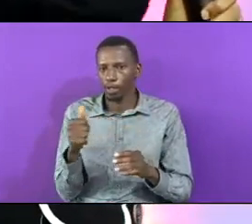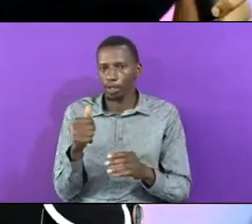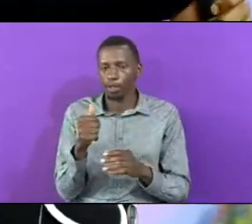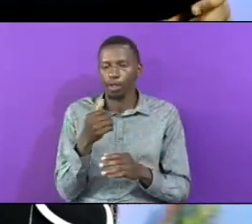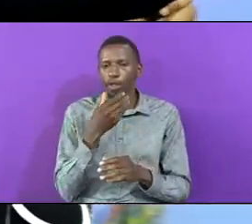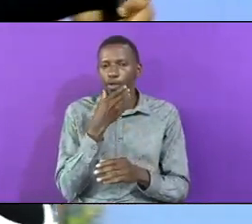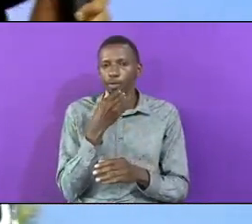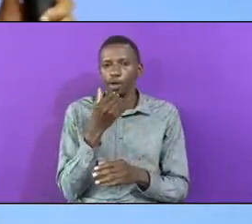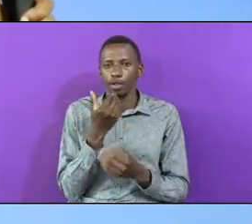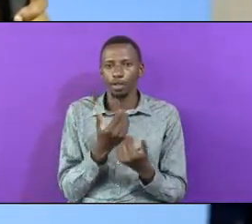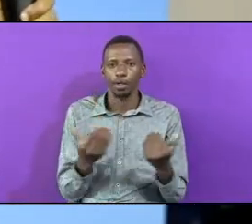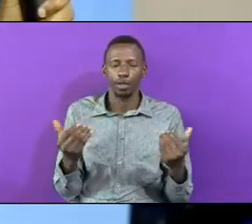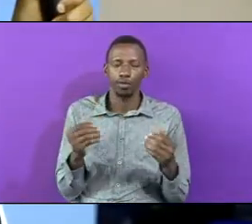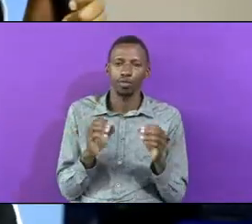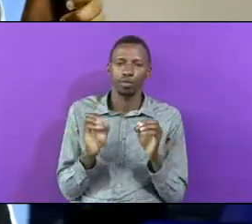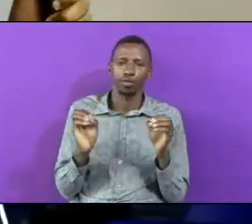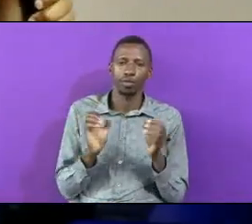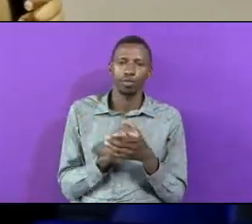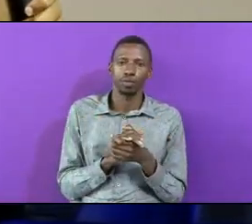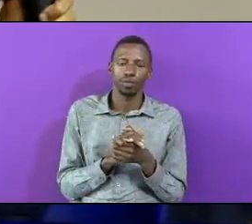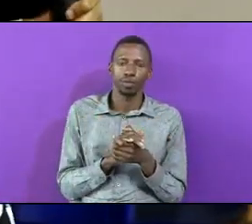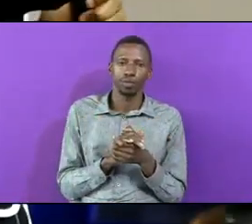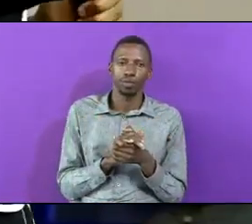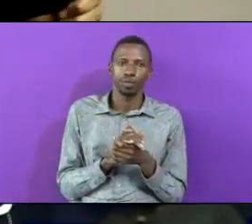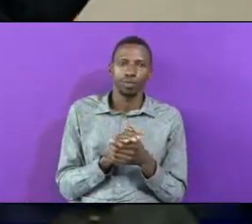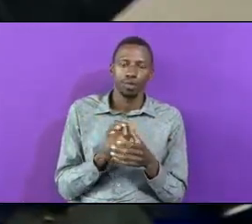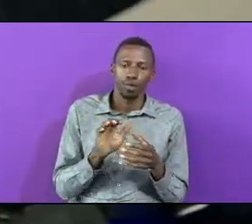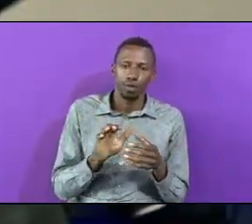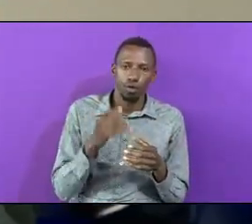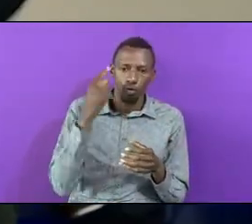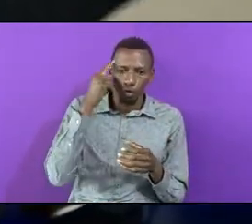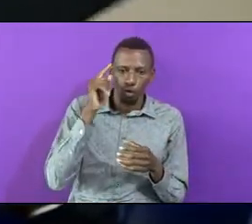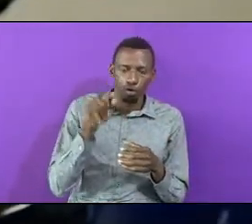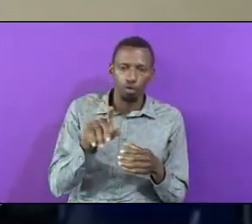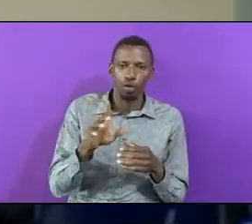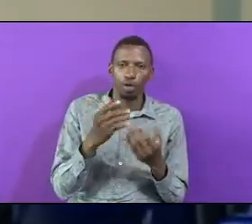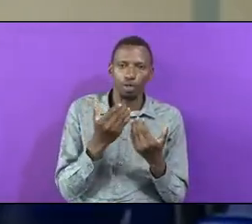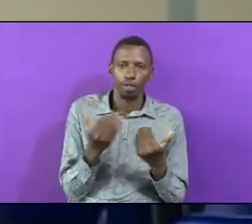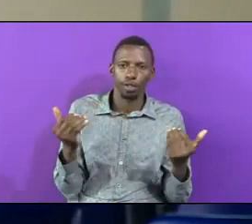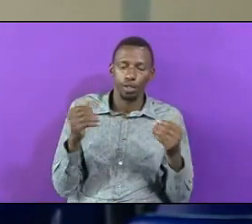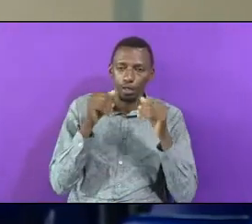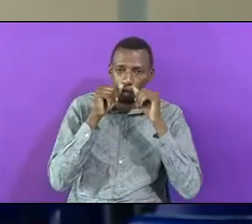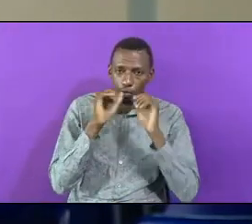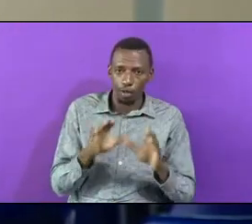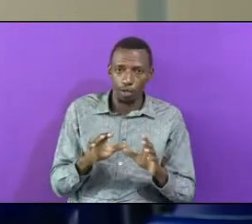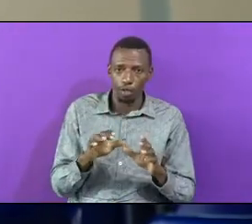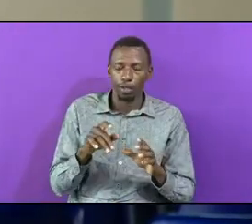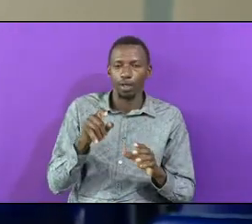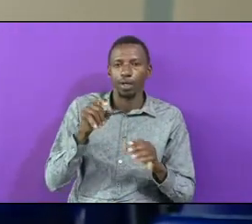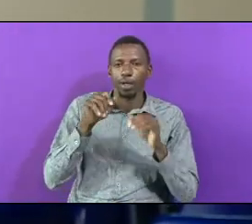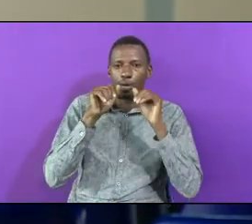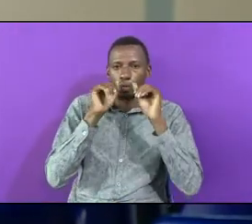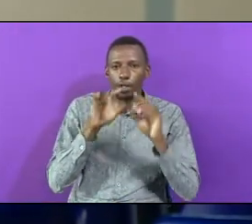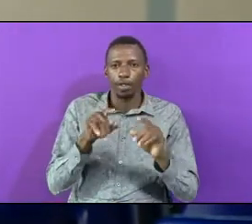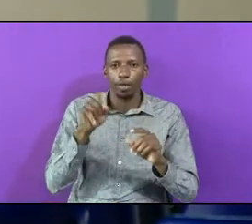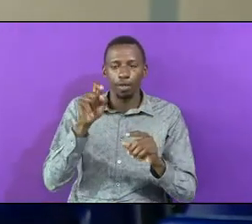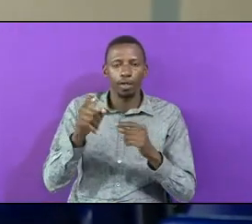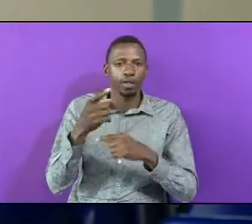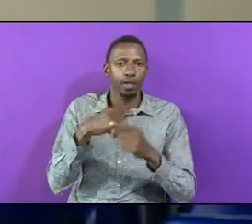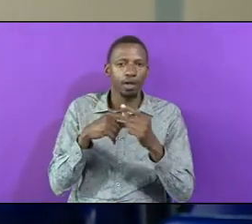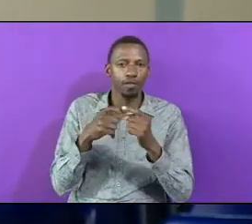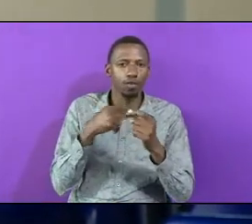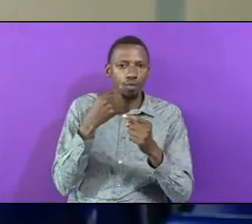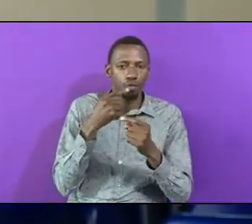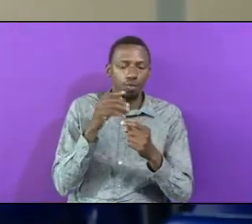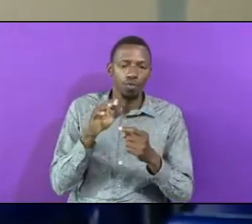Another Man's Child For Your Children To Be Blessed The Blessing Must Come From Their Father Amen